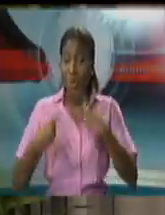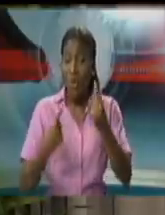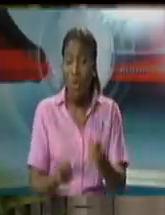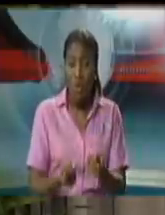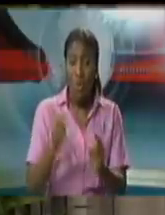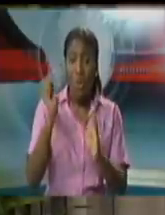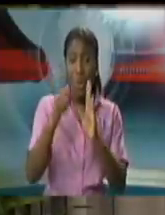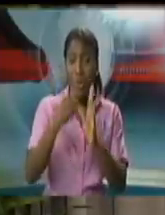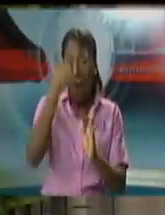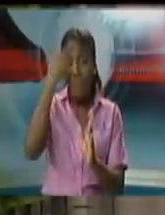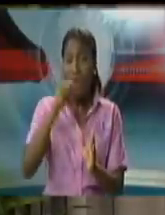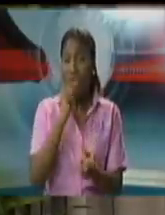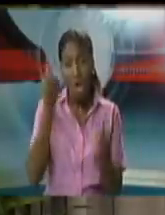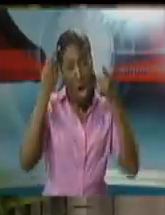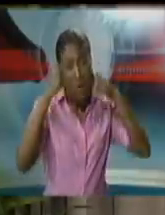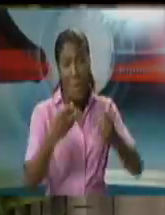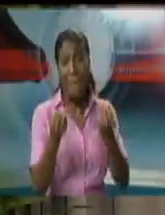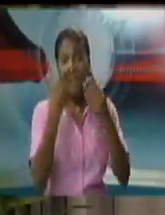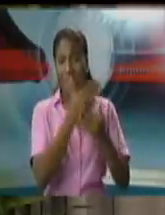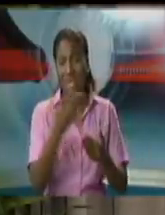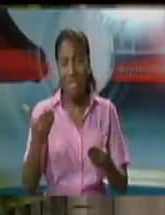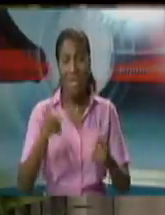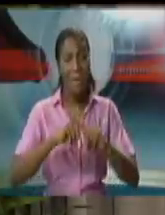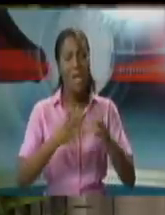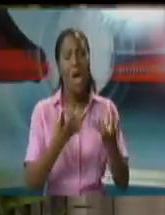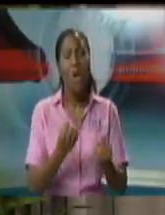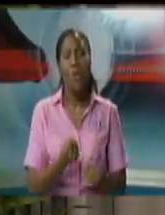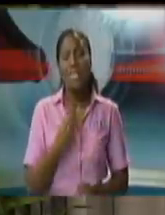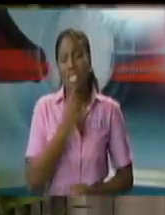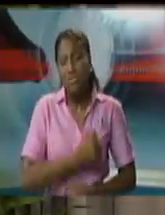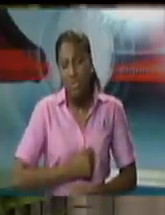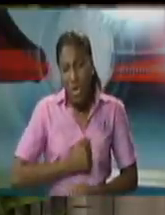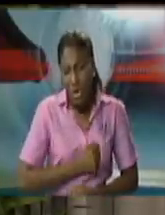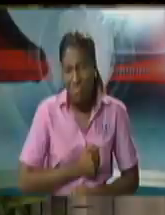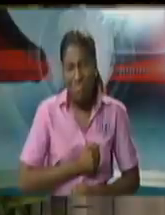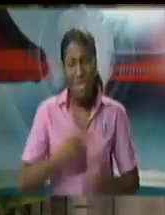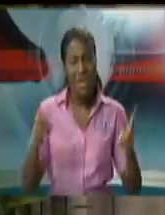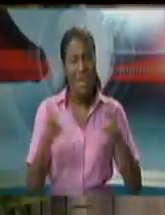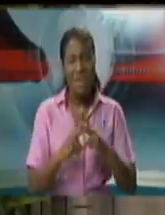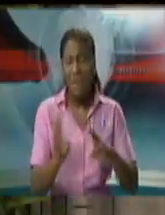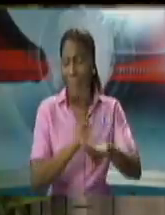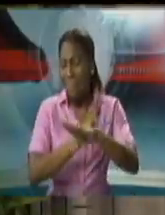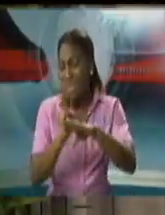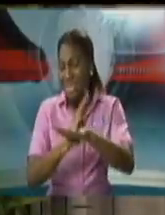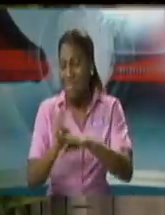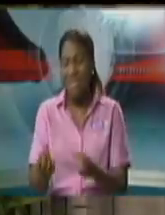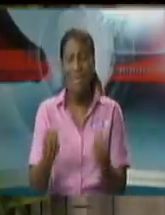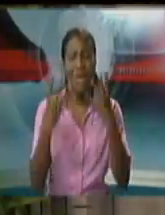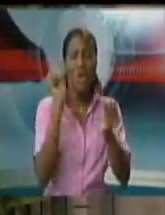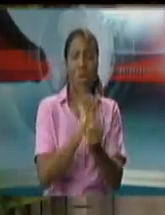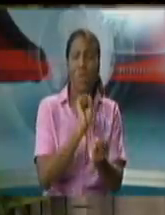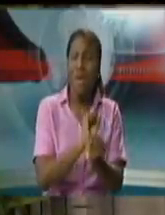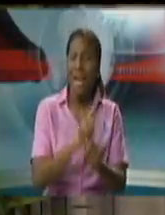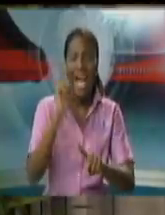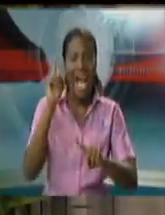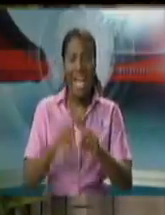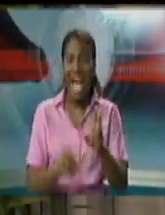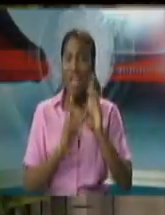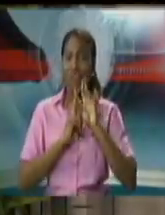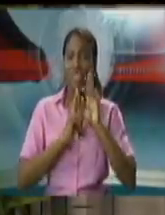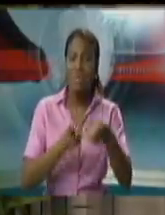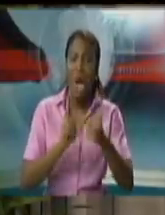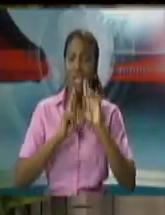pre-action dance. I wish to apologize that it's been a very hectic load and I've not been able to respond to every matter